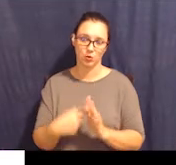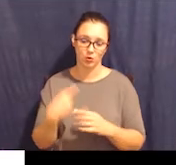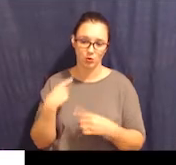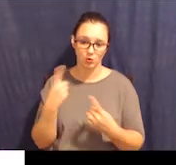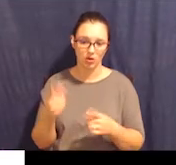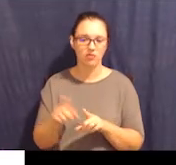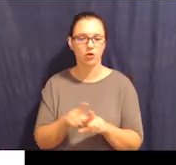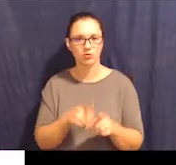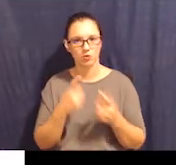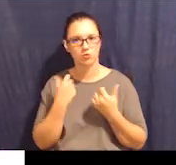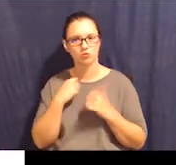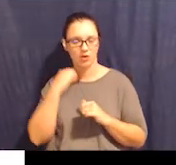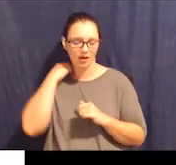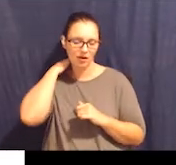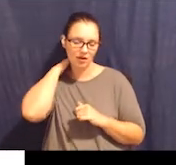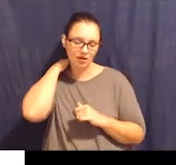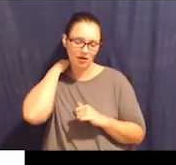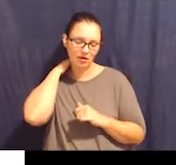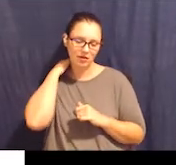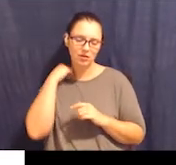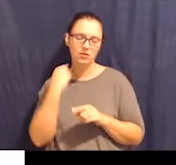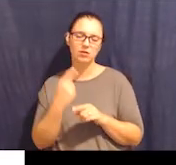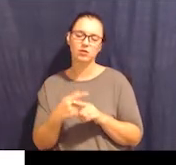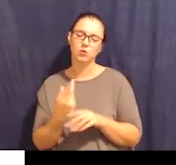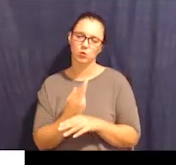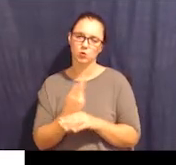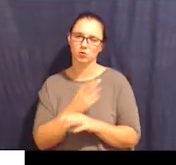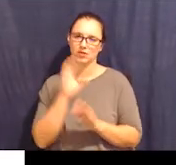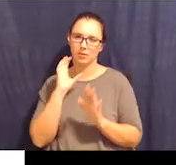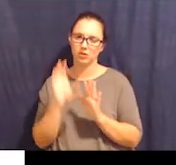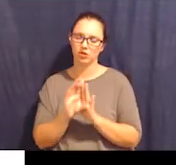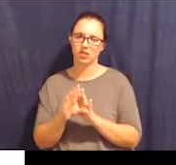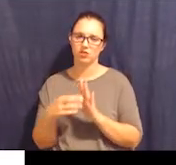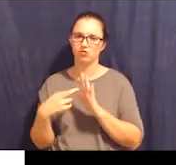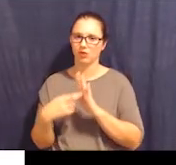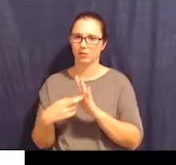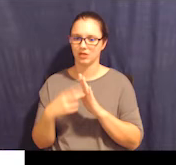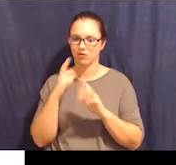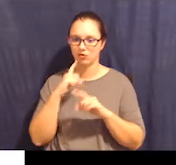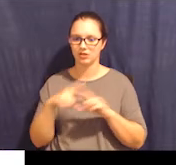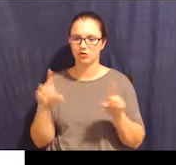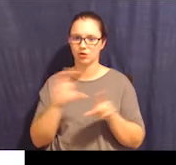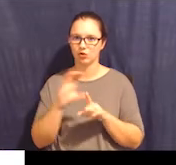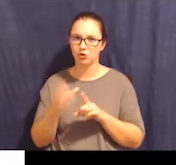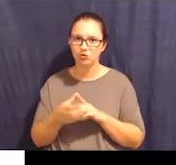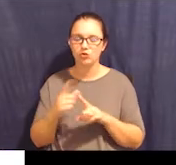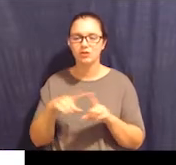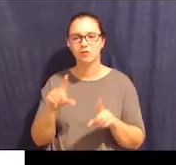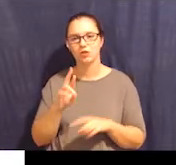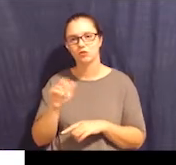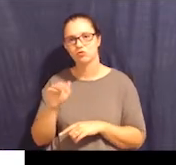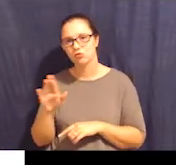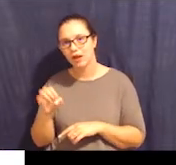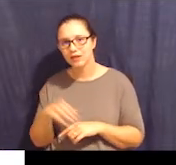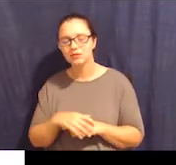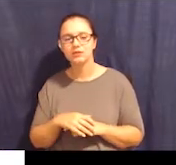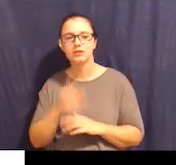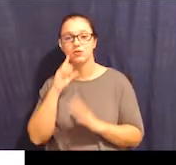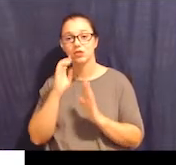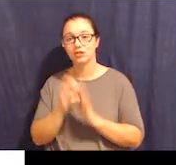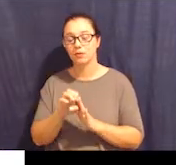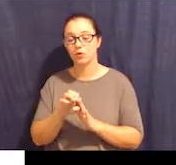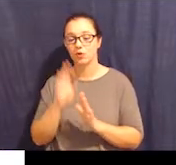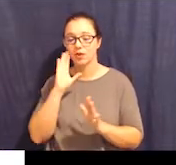representative of different cultures, different races. So for example, the picture of for marriage is two